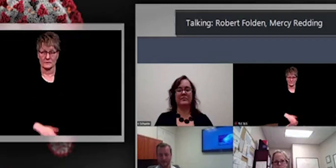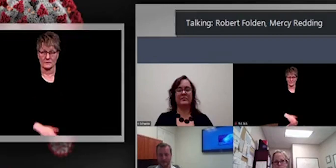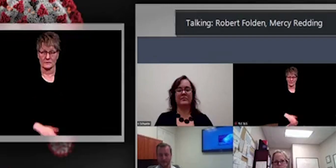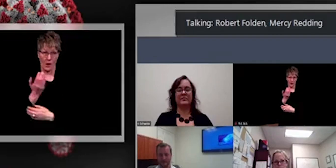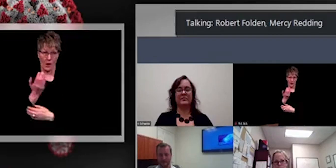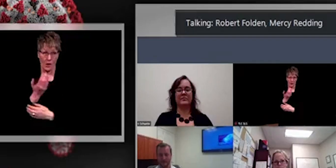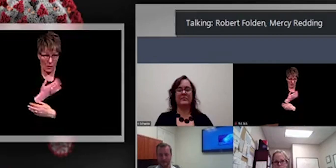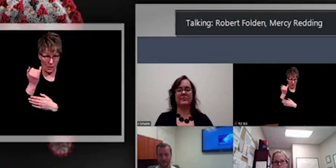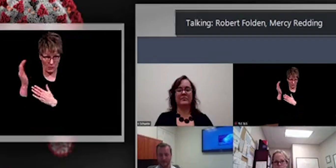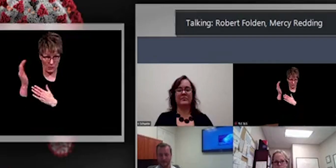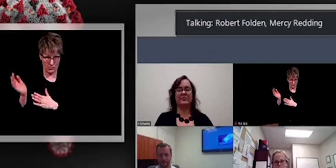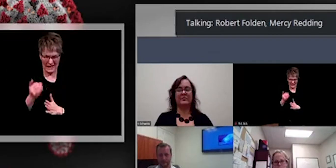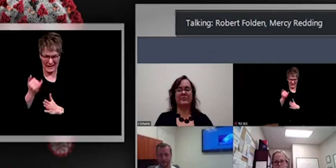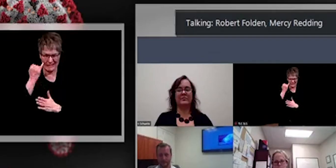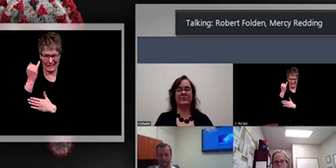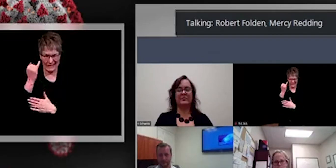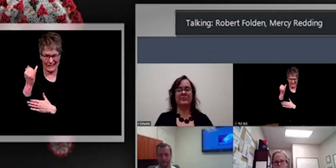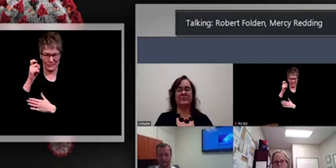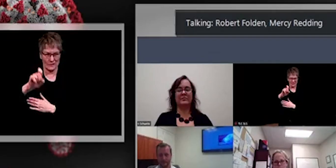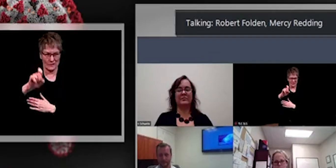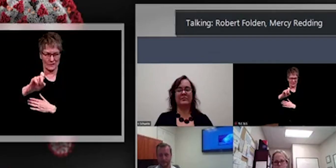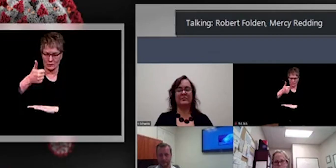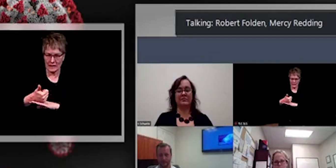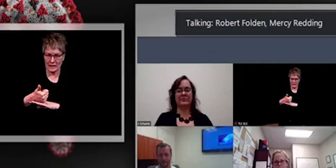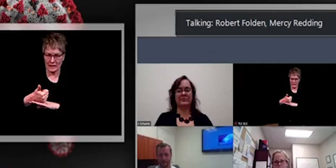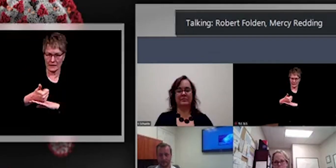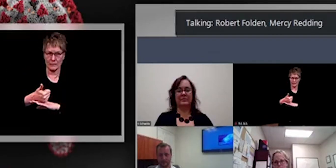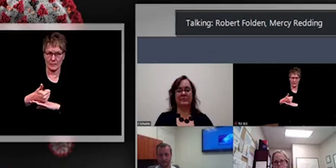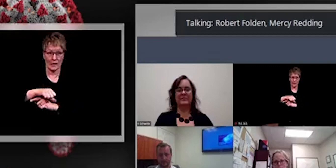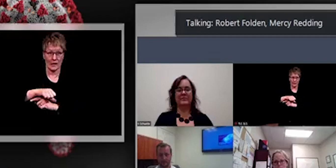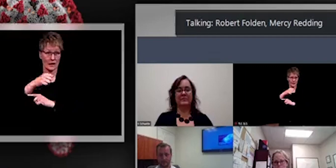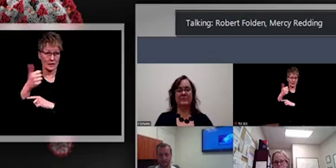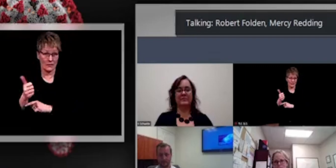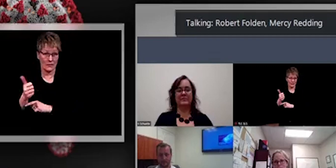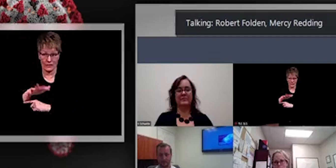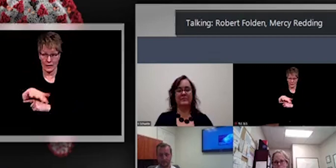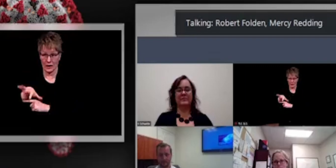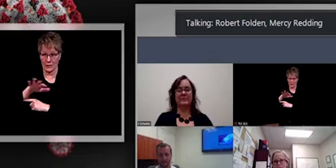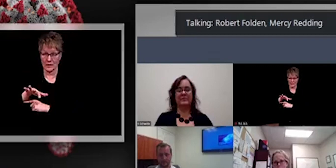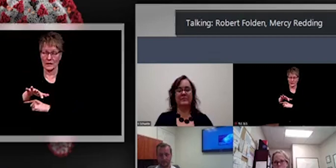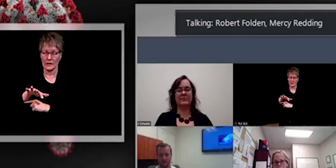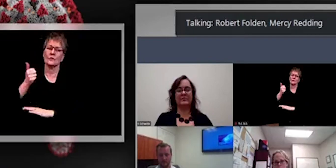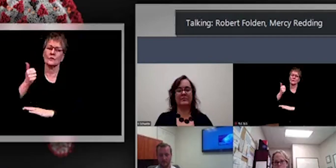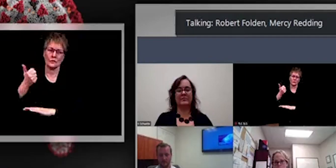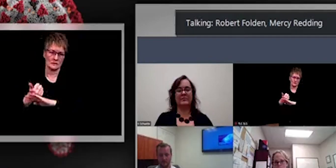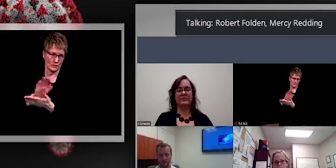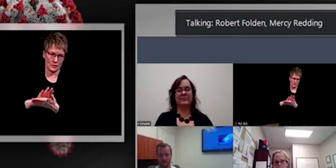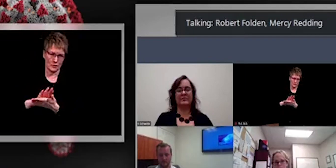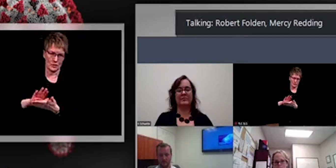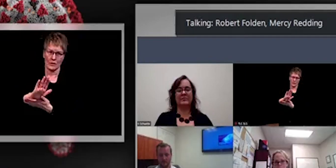That resource, that federal, I believe it's a federal resource, is no longer available to us.